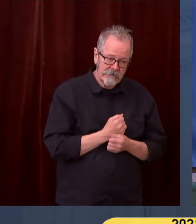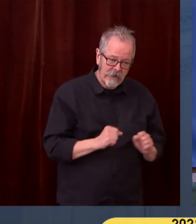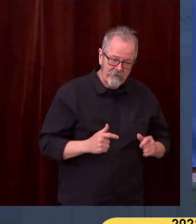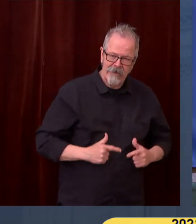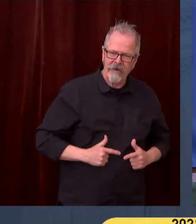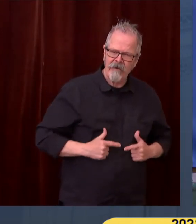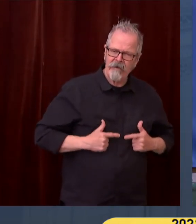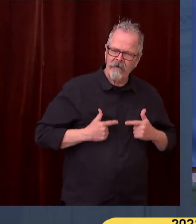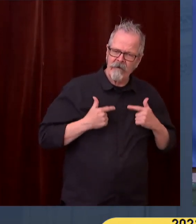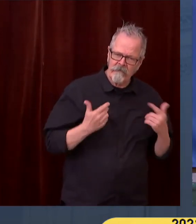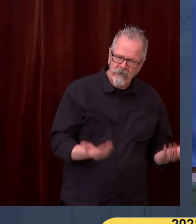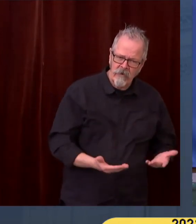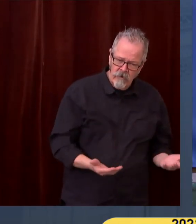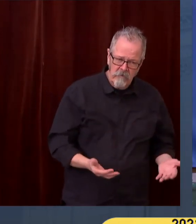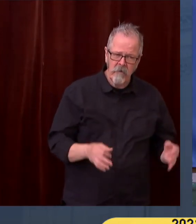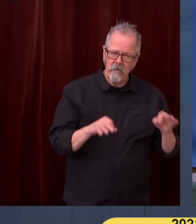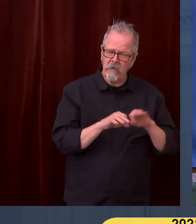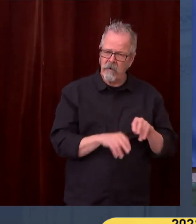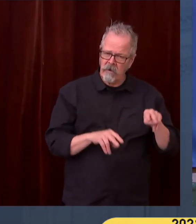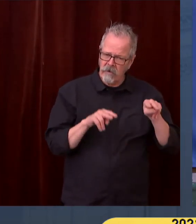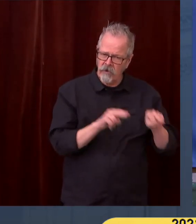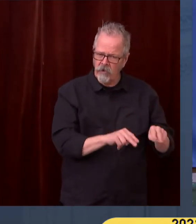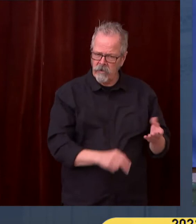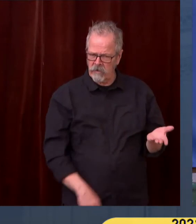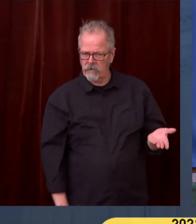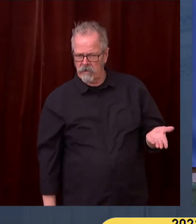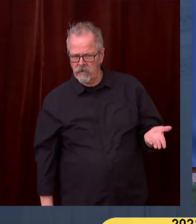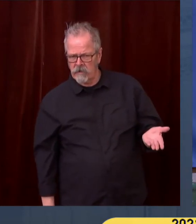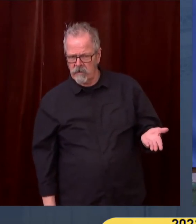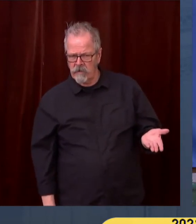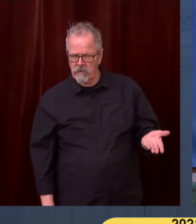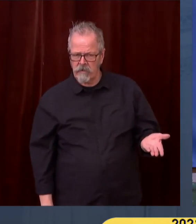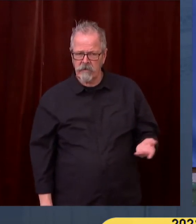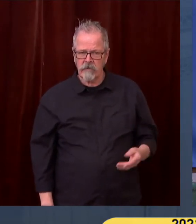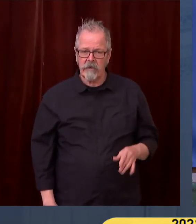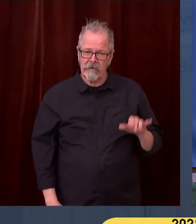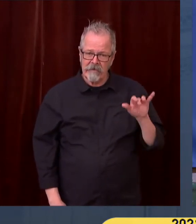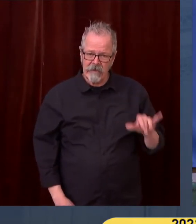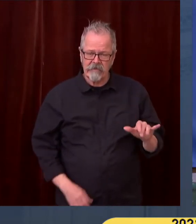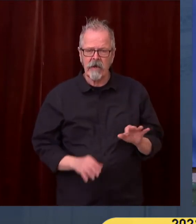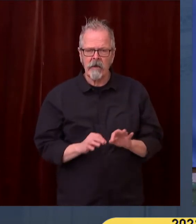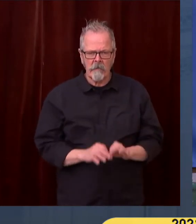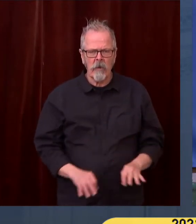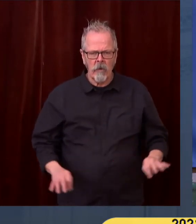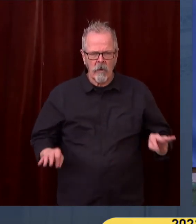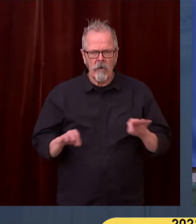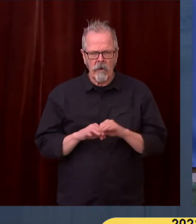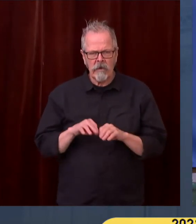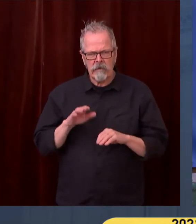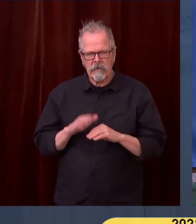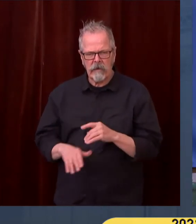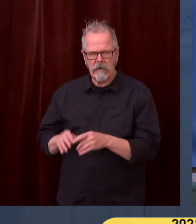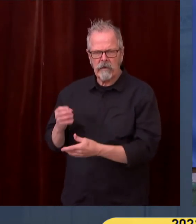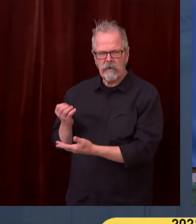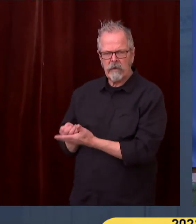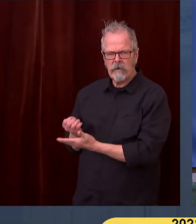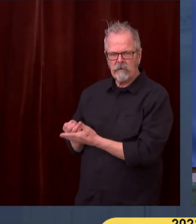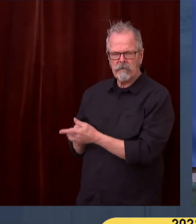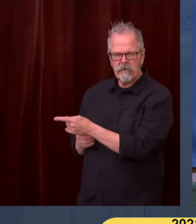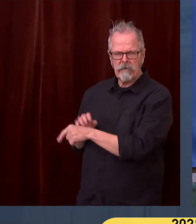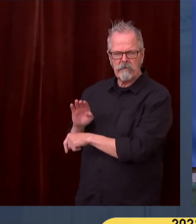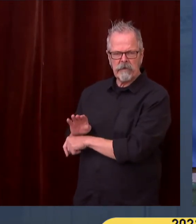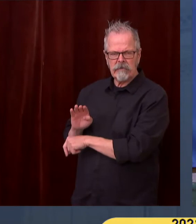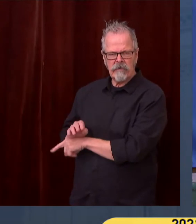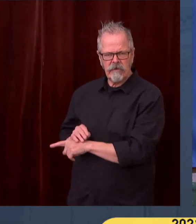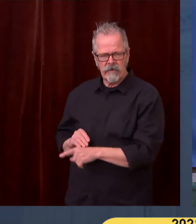But please do not discount the importance of saving lives in this endeavor at this critical moment. And we've made a commitment to doing that,